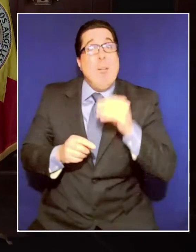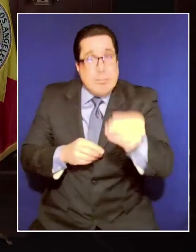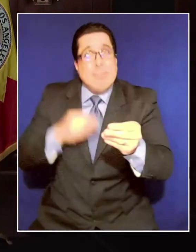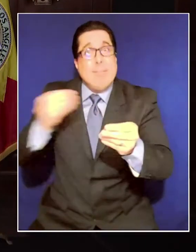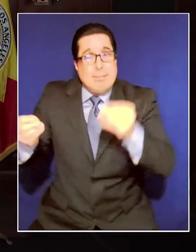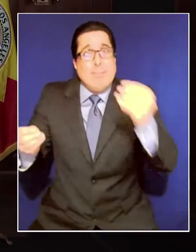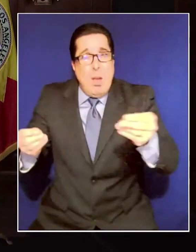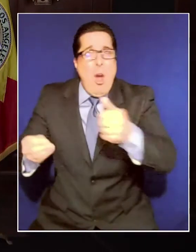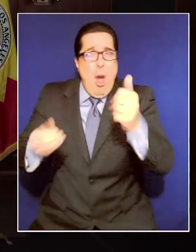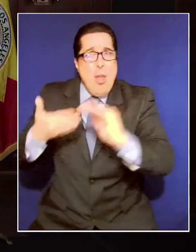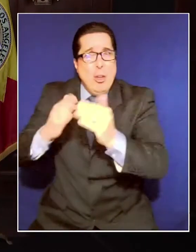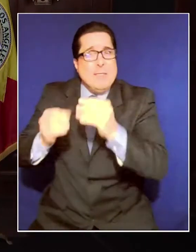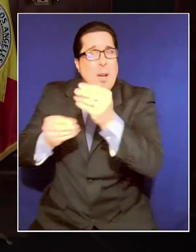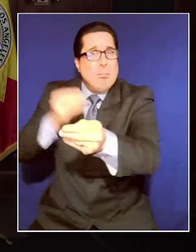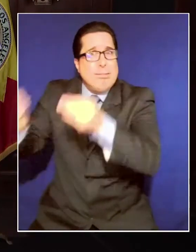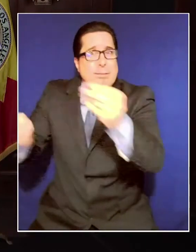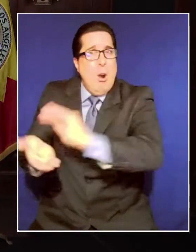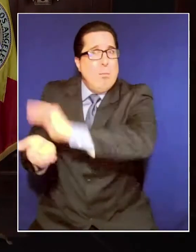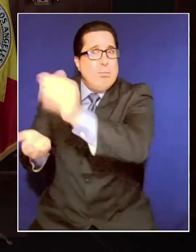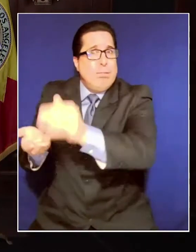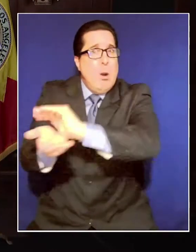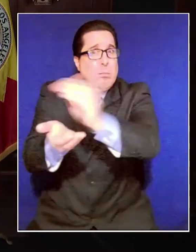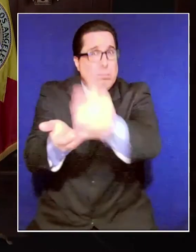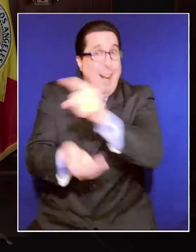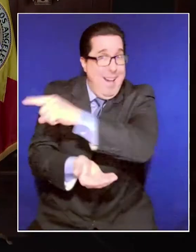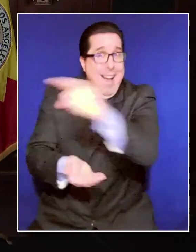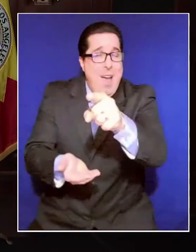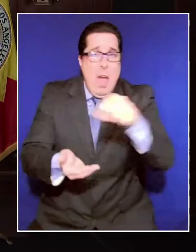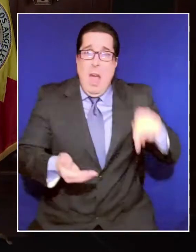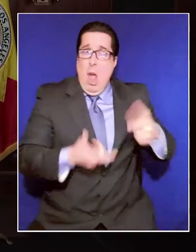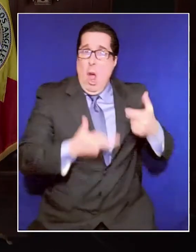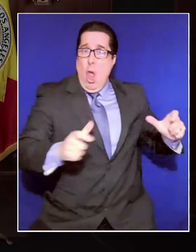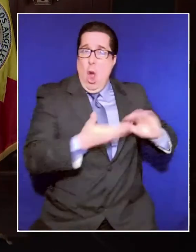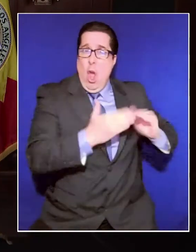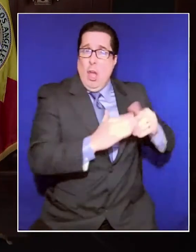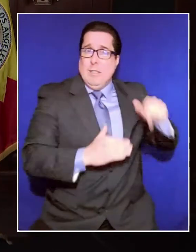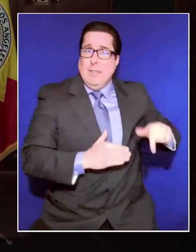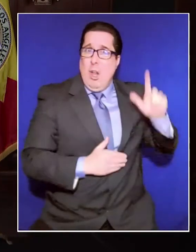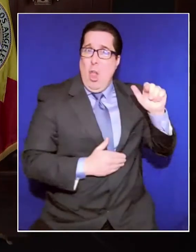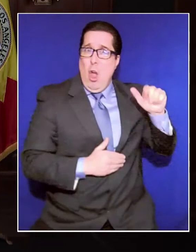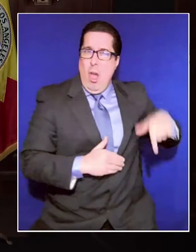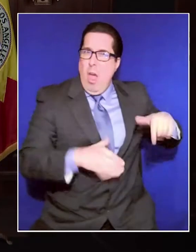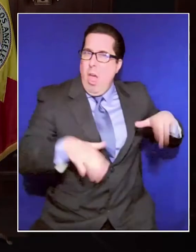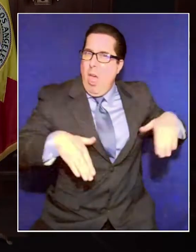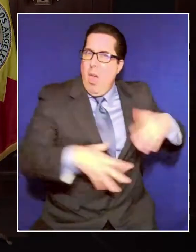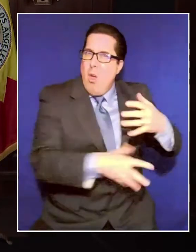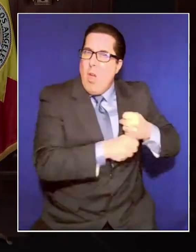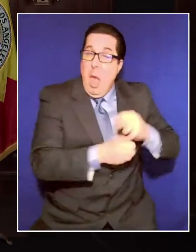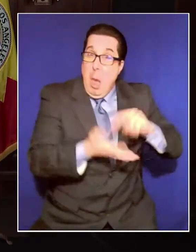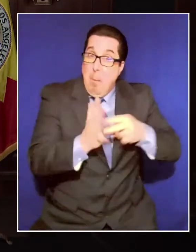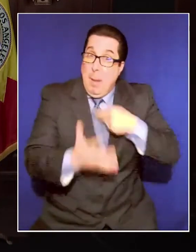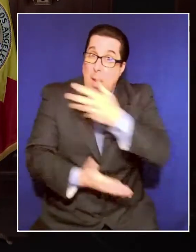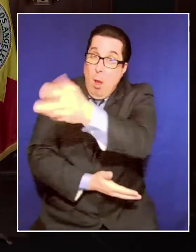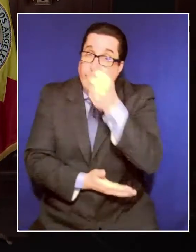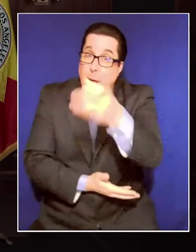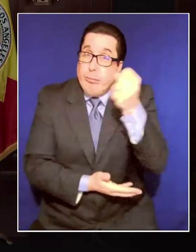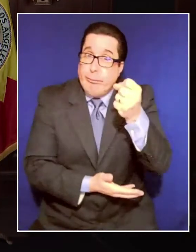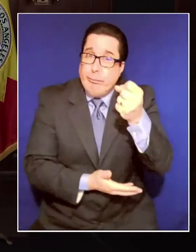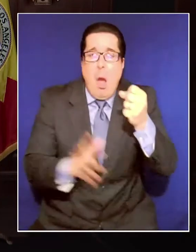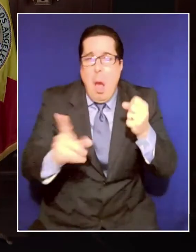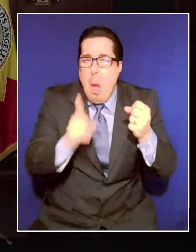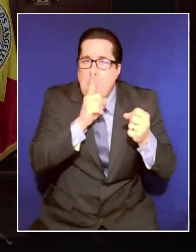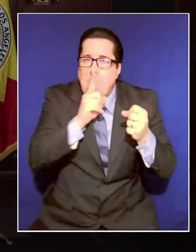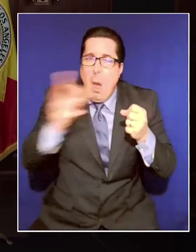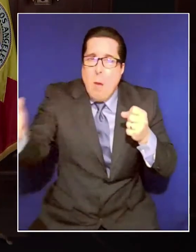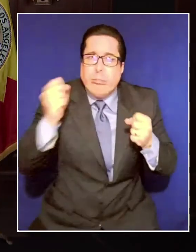I don't want to take a single dose away from them. But it is only fair that Los Angeles gets a steady supply to meet the